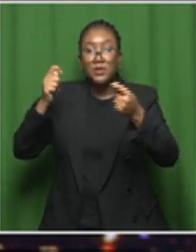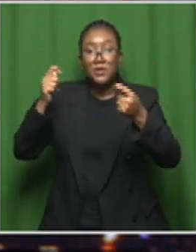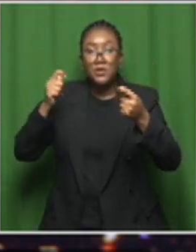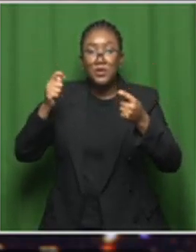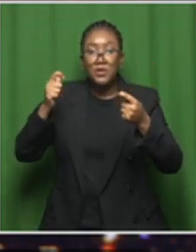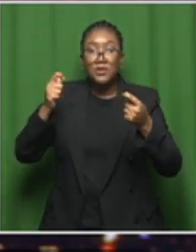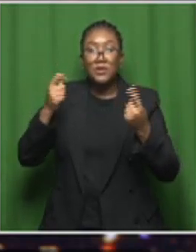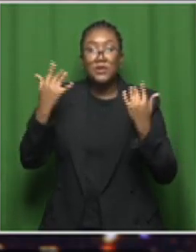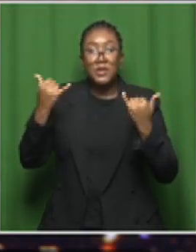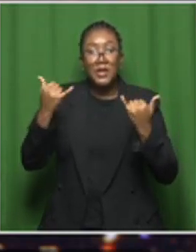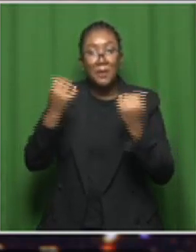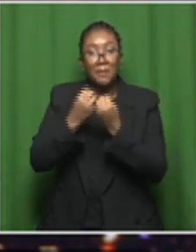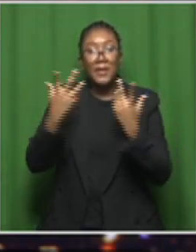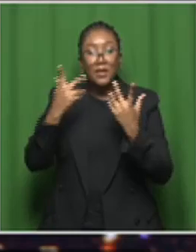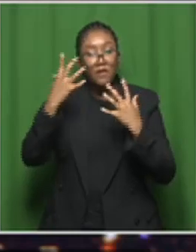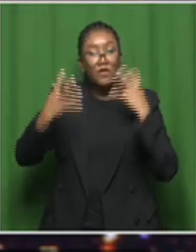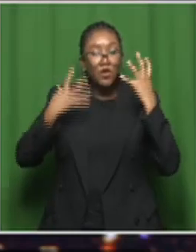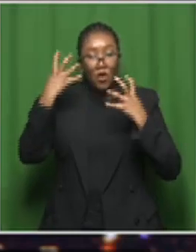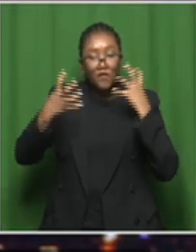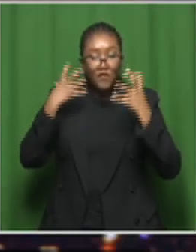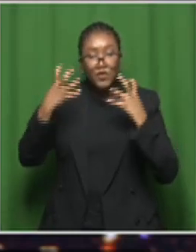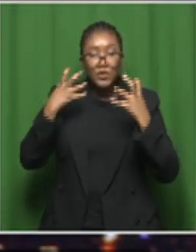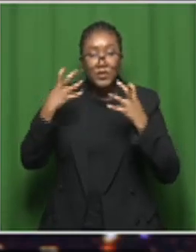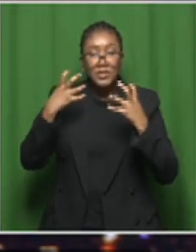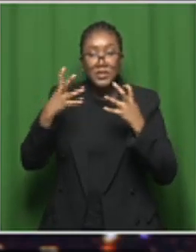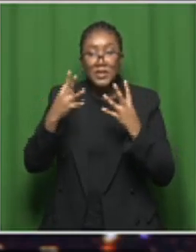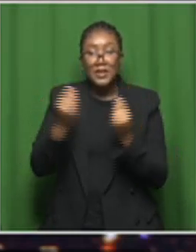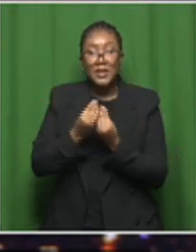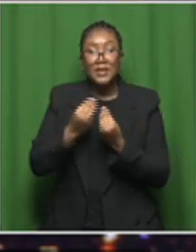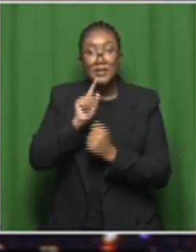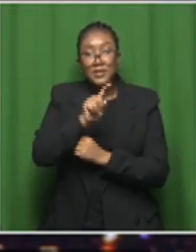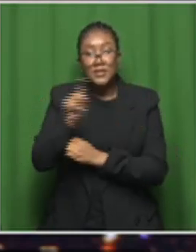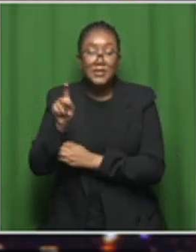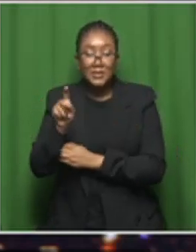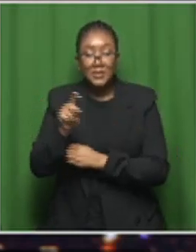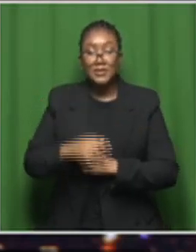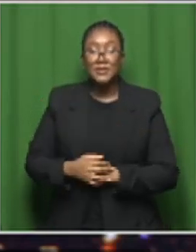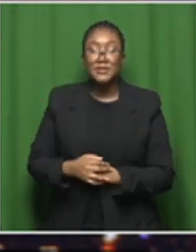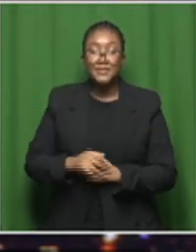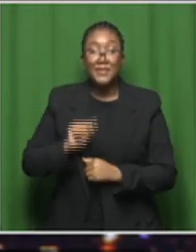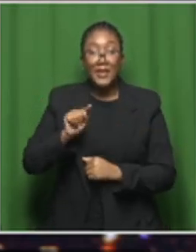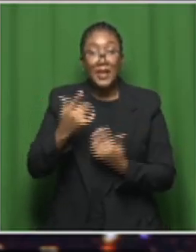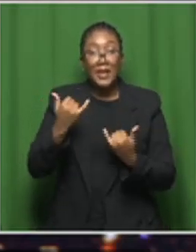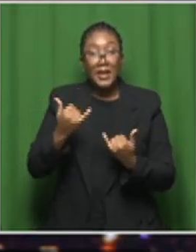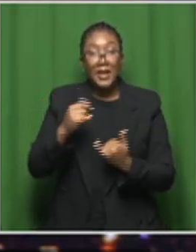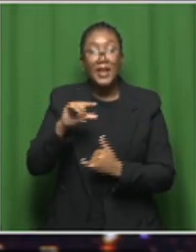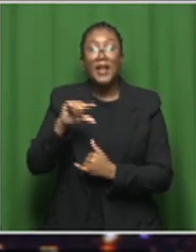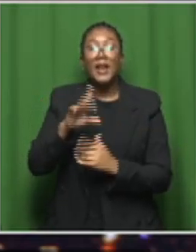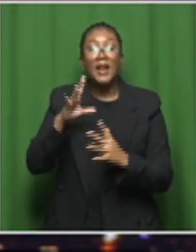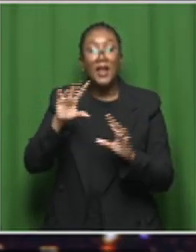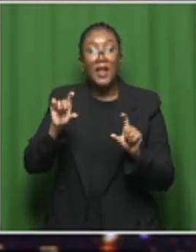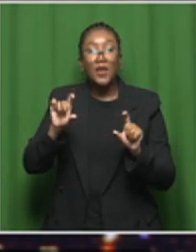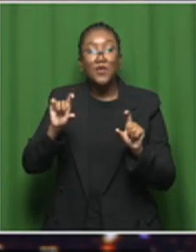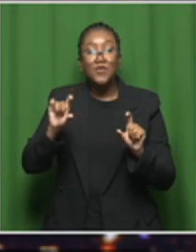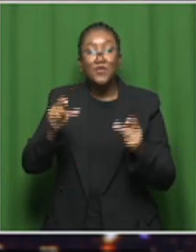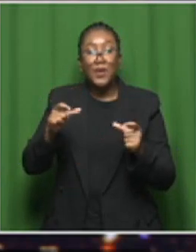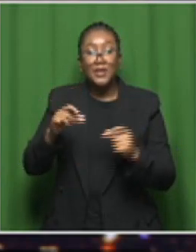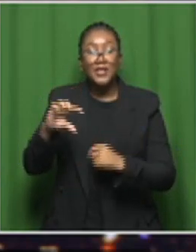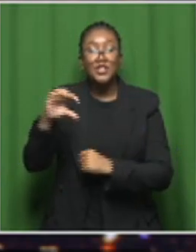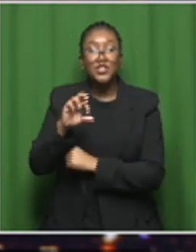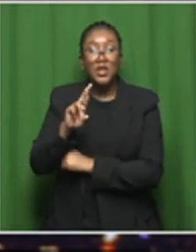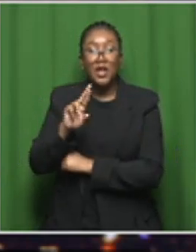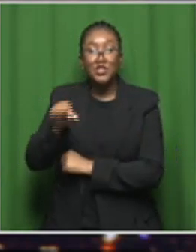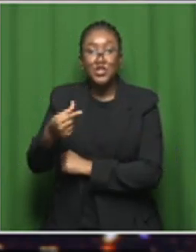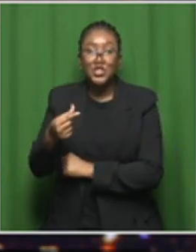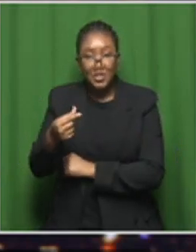new yet confusing insights into their mysterious origins. Now, giant radio galaxies, or GRGs